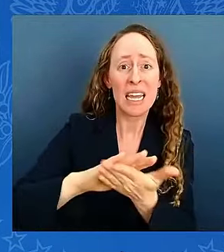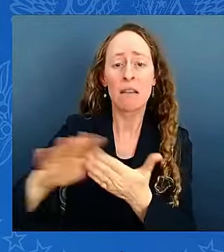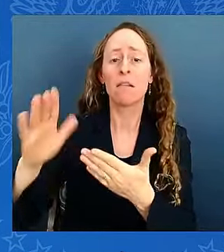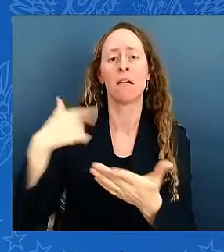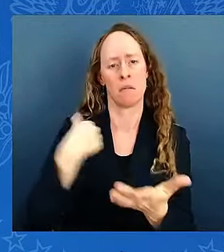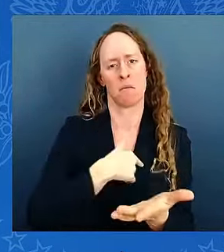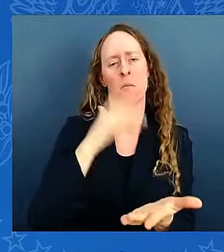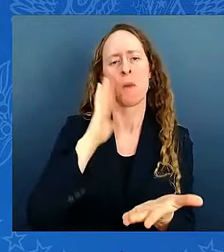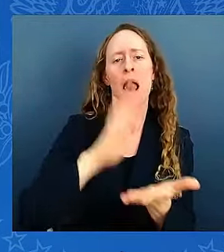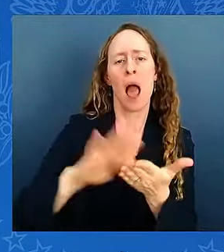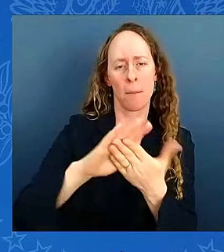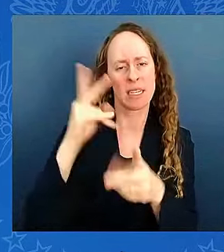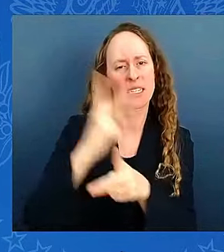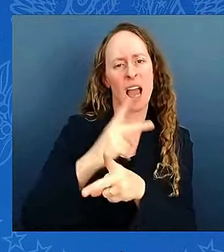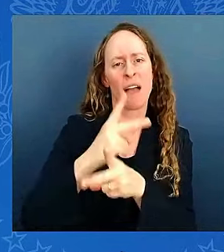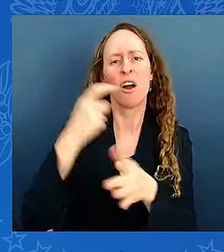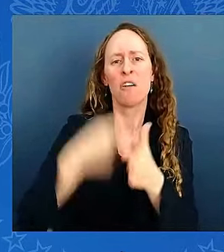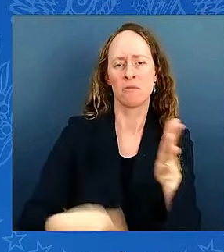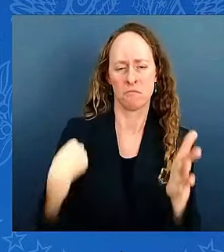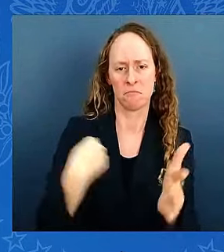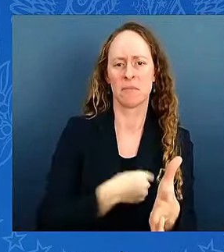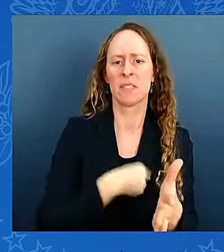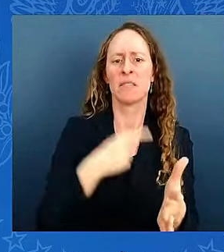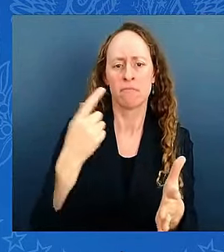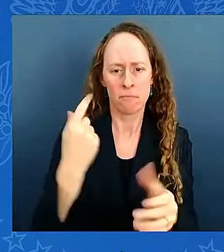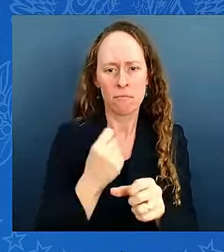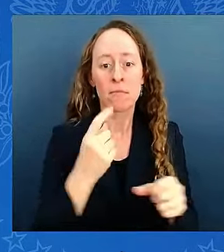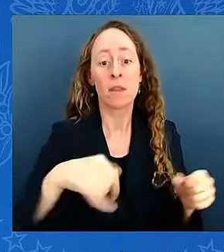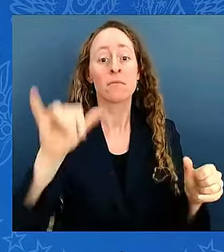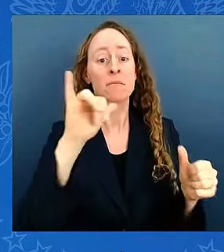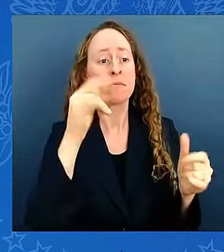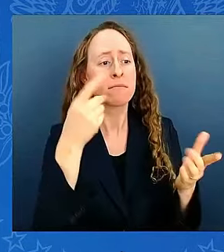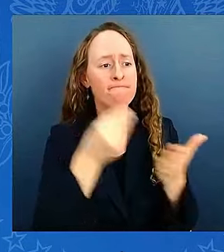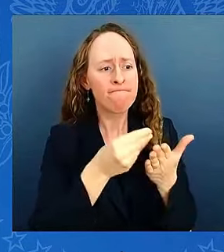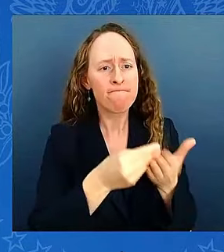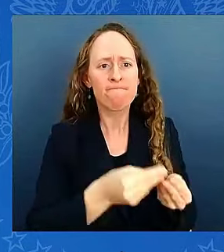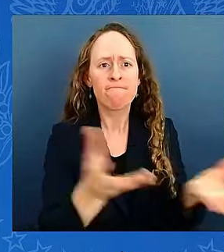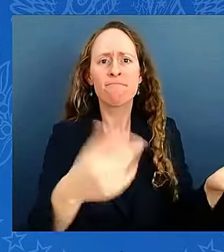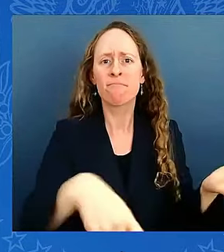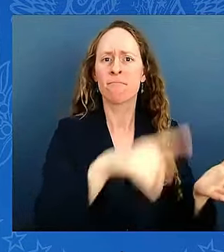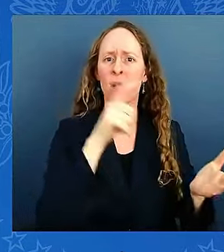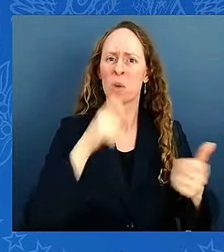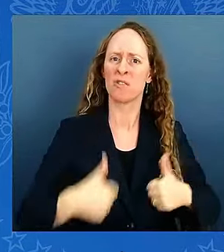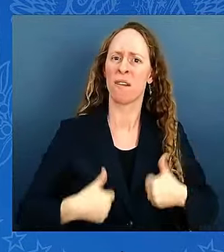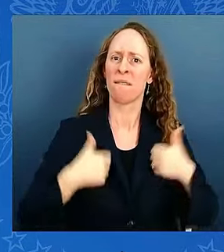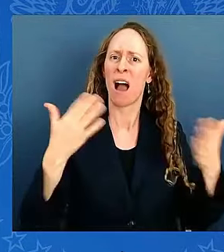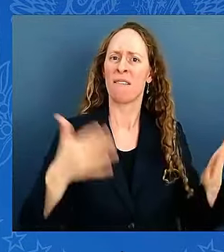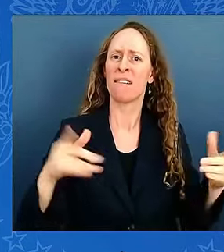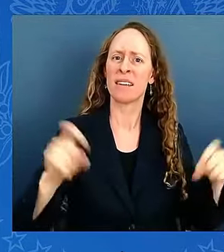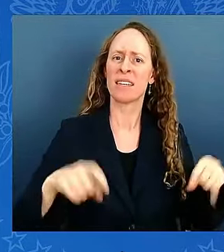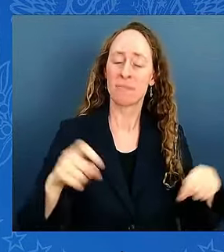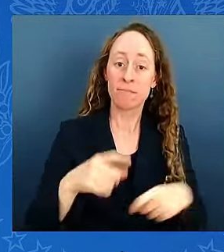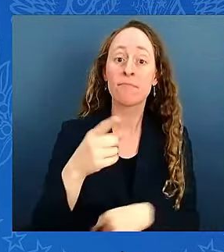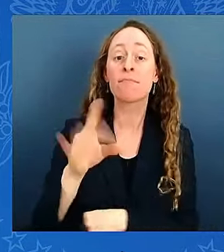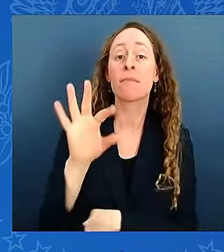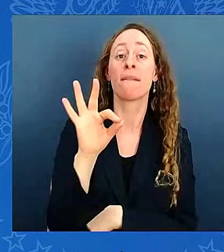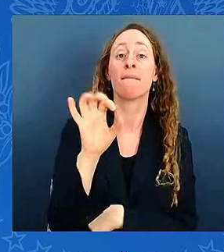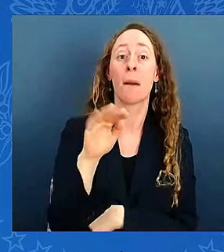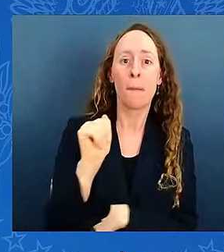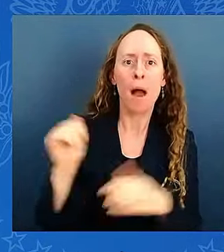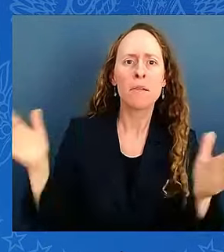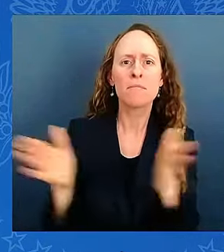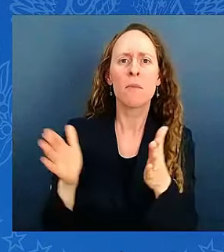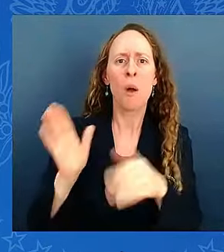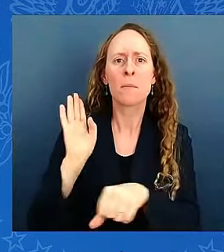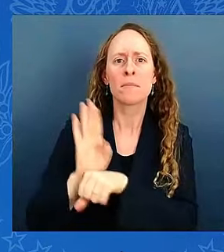FEMA and the Small Business Administration are there to help the residents whose homes and businesses were literally destroyed, washed away, or